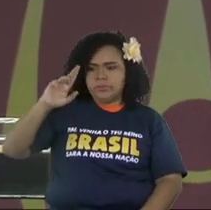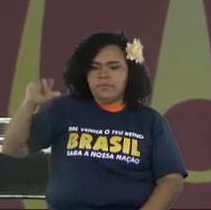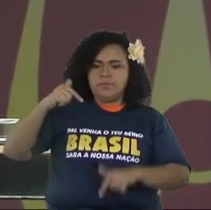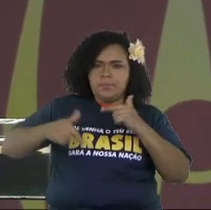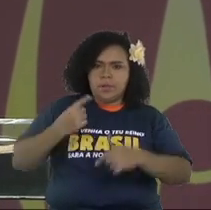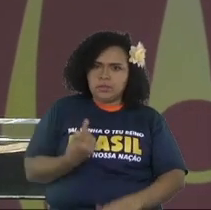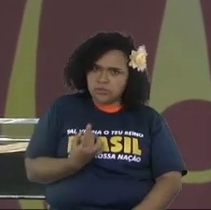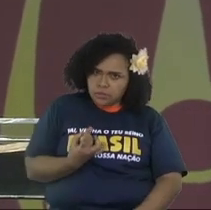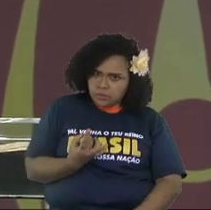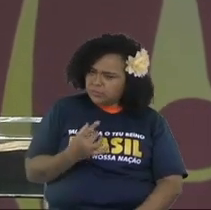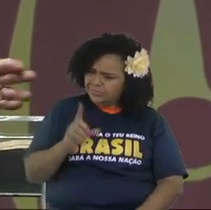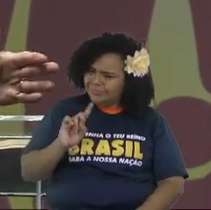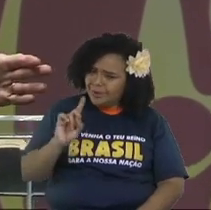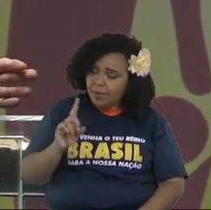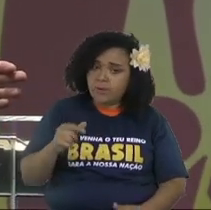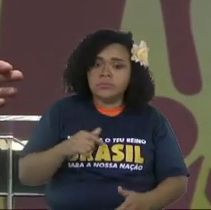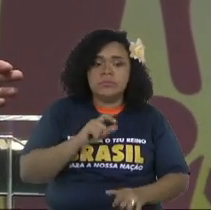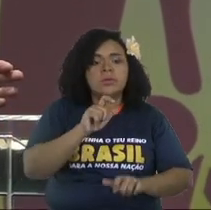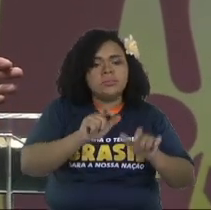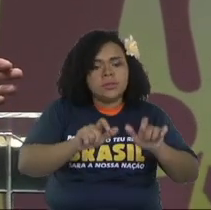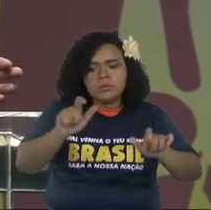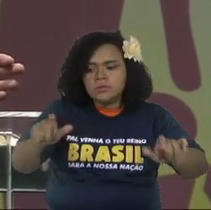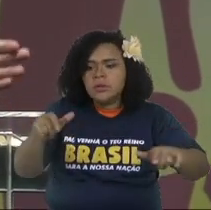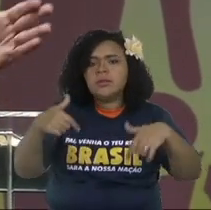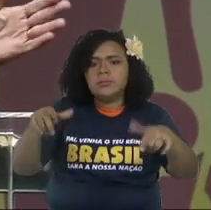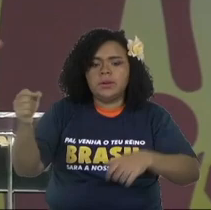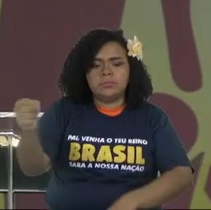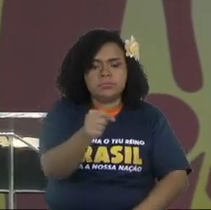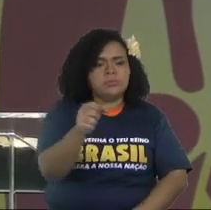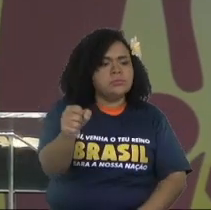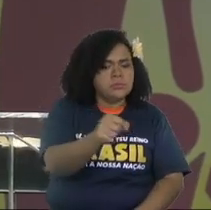alone but he has to do something. It's like a few